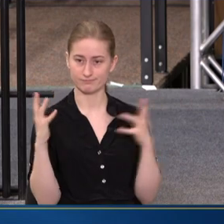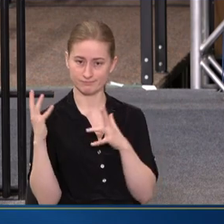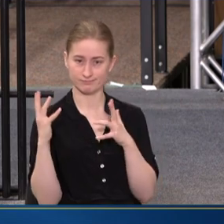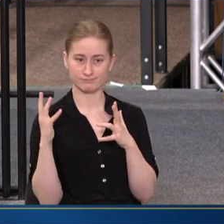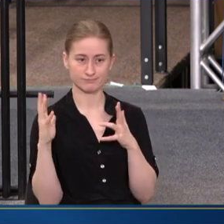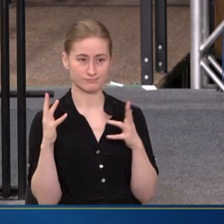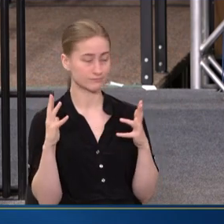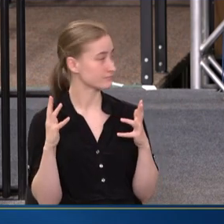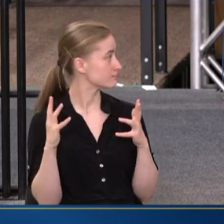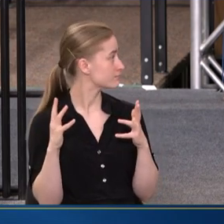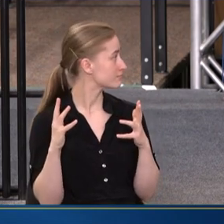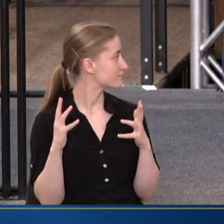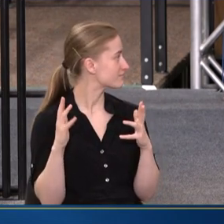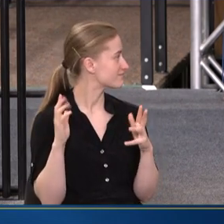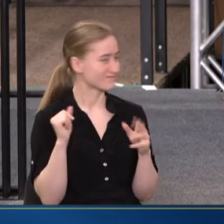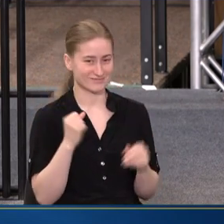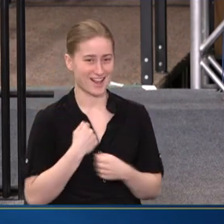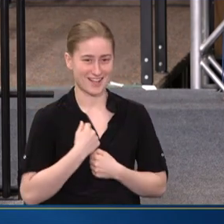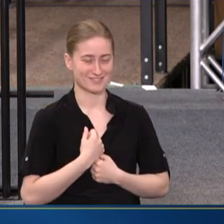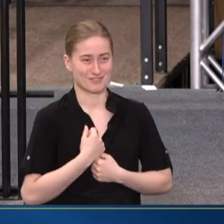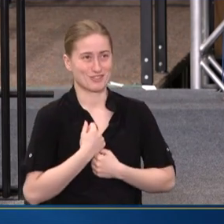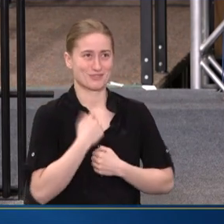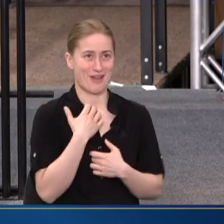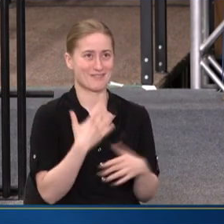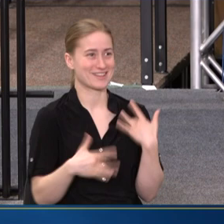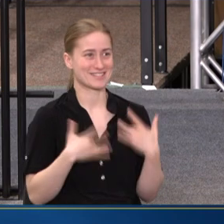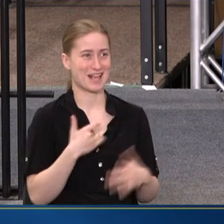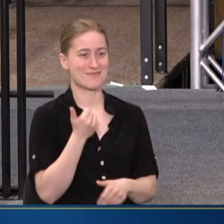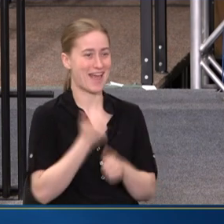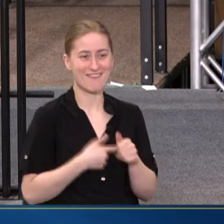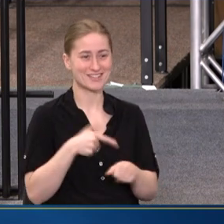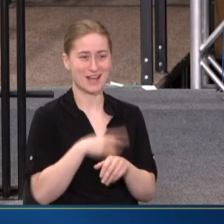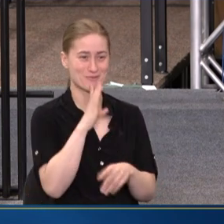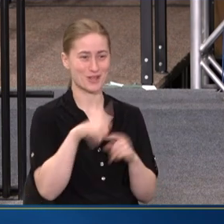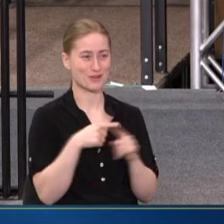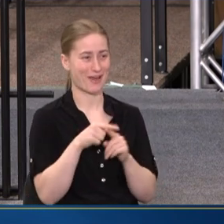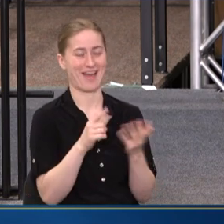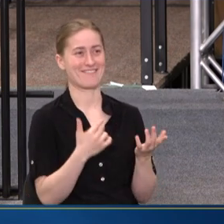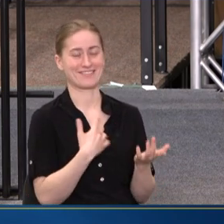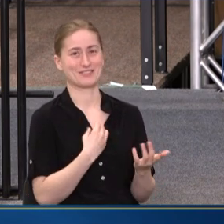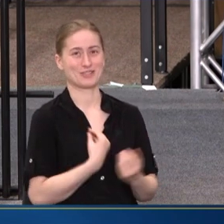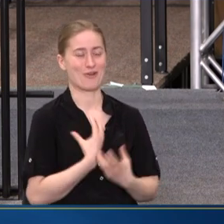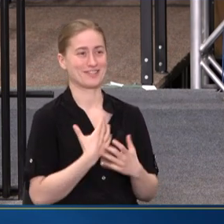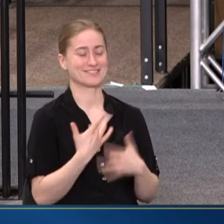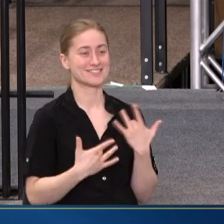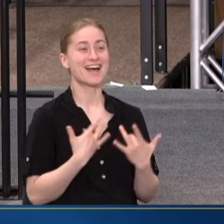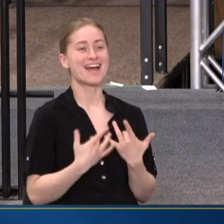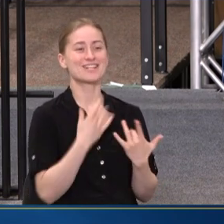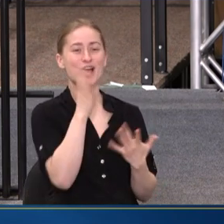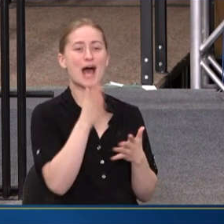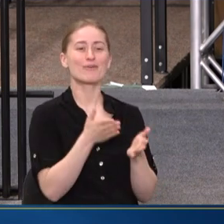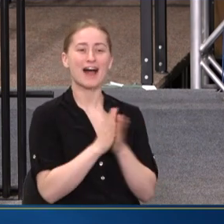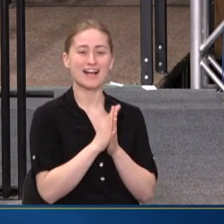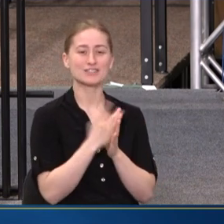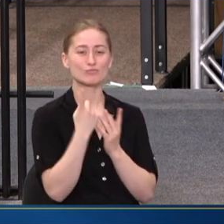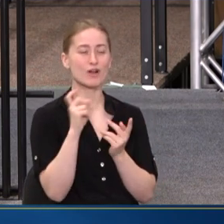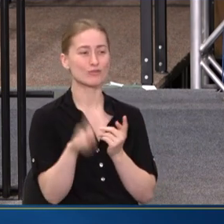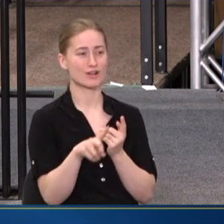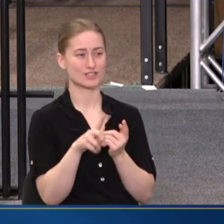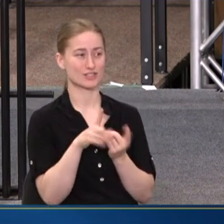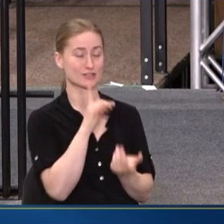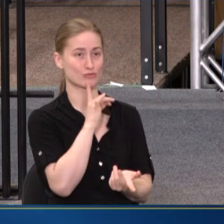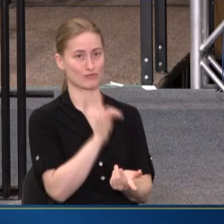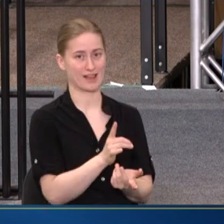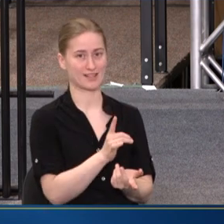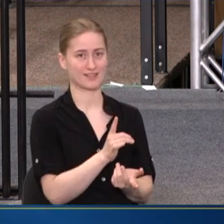I JUST, I SWELL WITH EXCITEMENT EVERY TIME YOU TALK ABOUT THESE THINGS. IT'S SO EXCITING. AND I'M GOING TO ASK A QUESTION NOW THAT'S